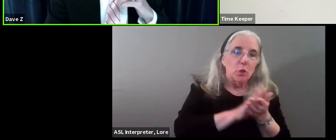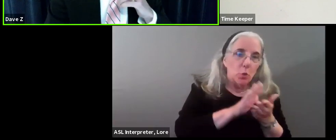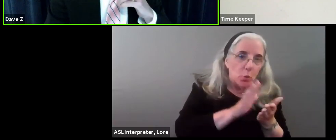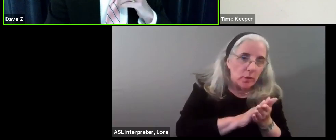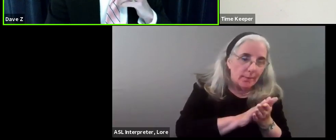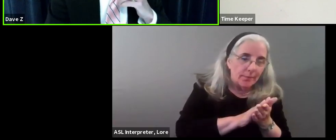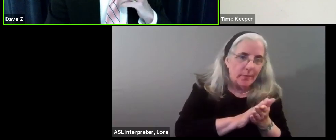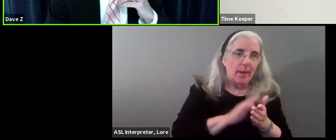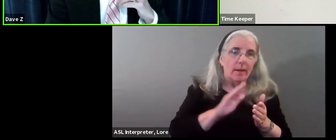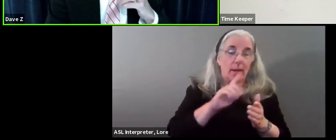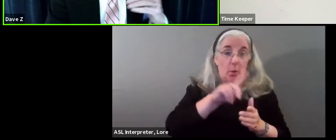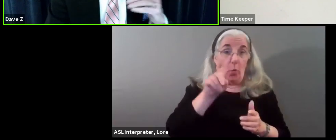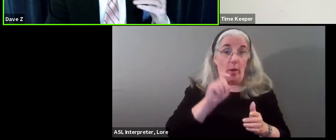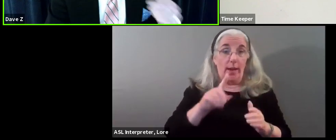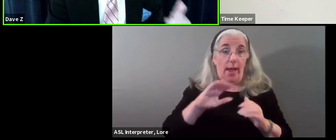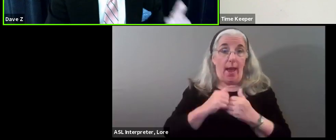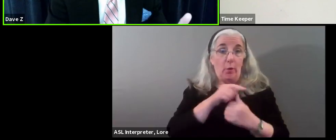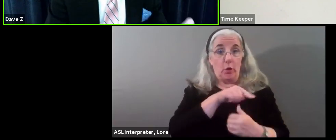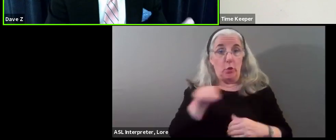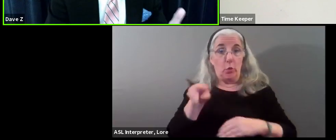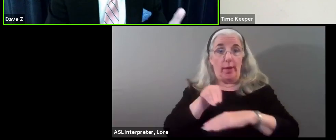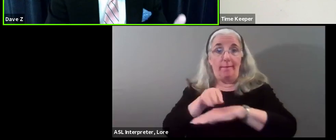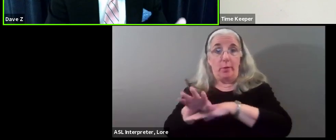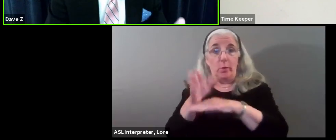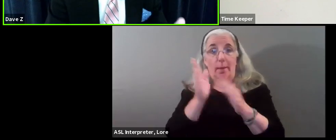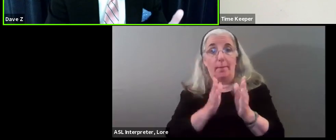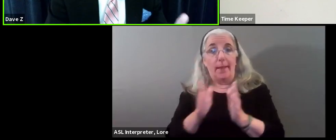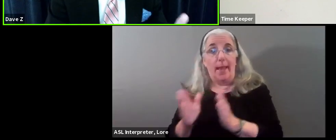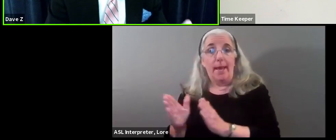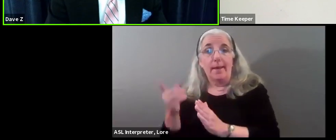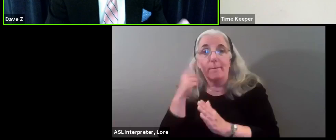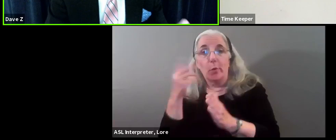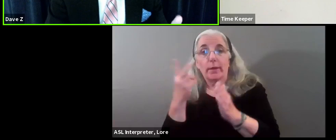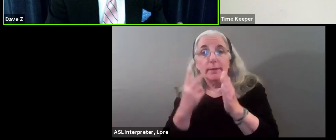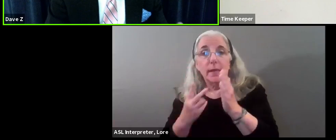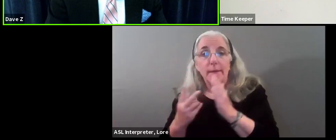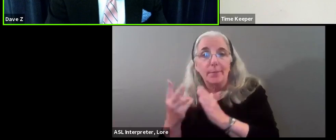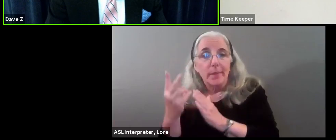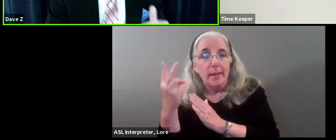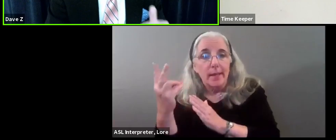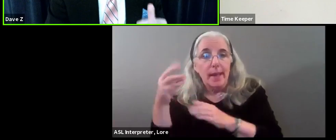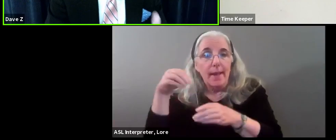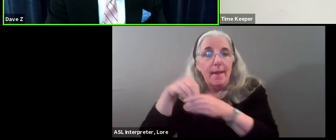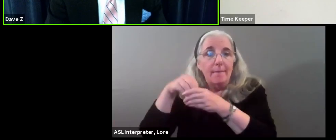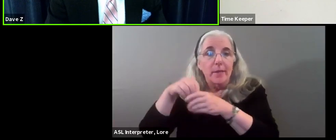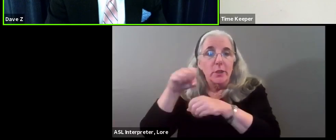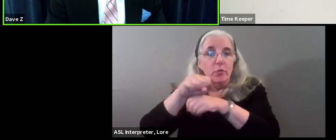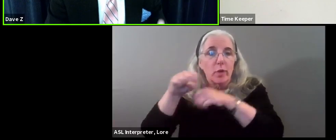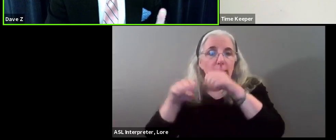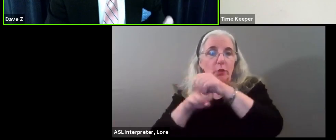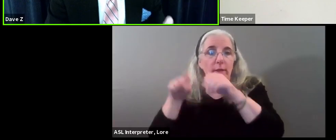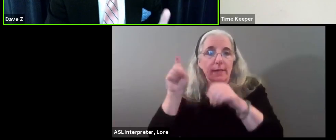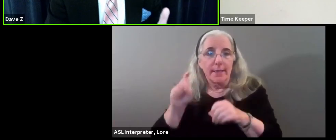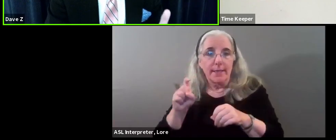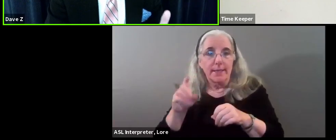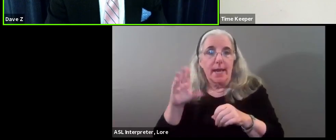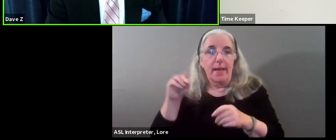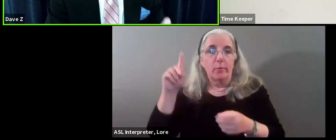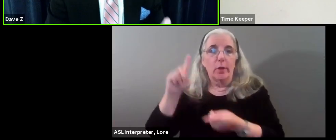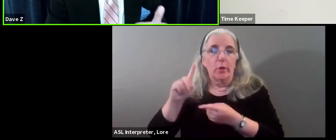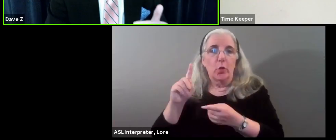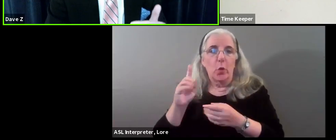how can you and the council influence planning for our anticipated infrastructural needs and ultimately reduce